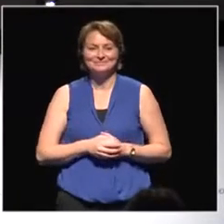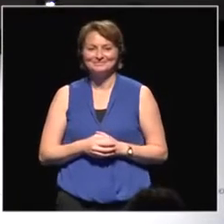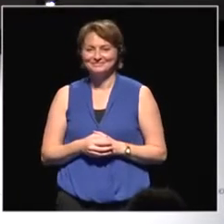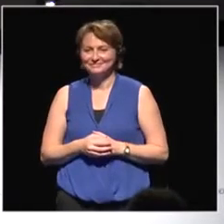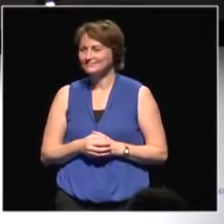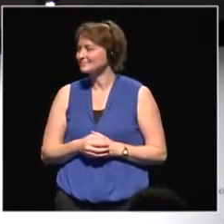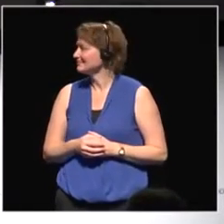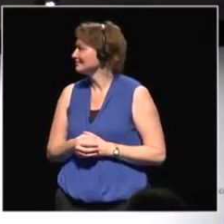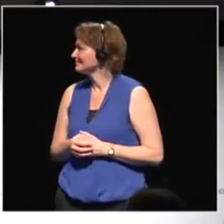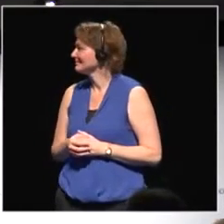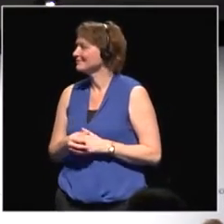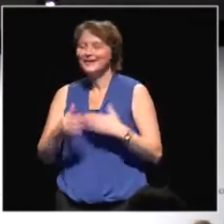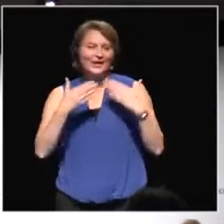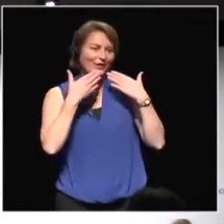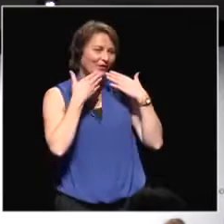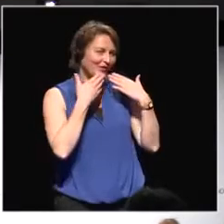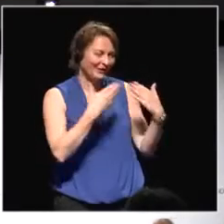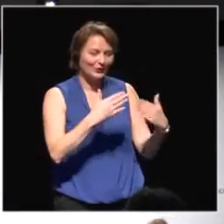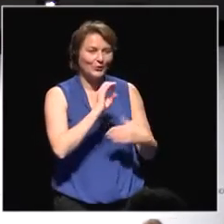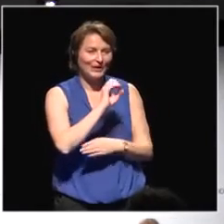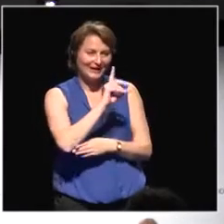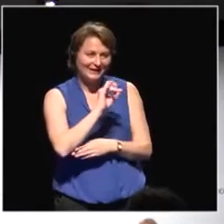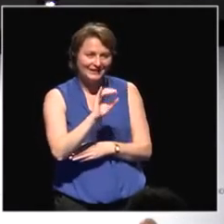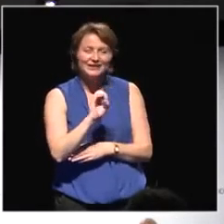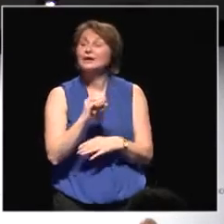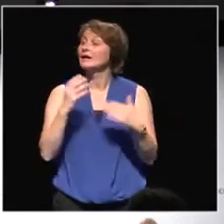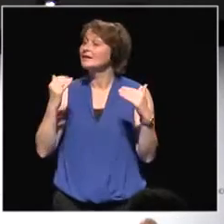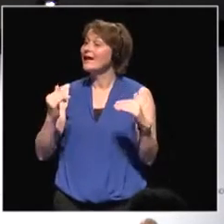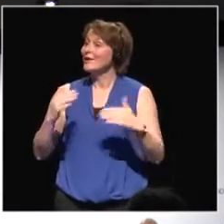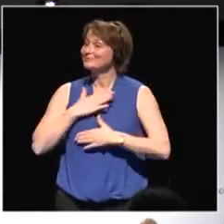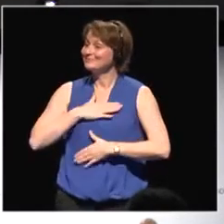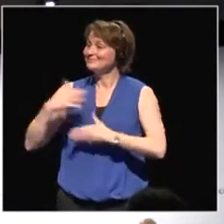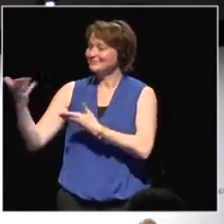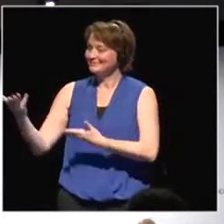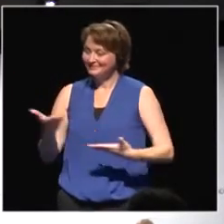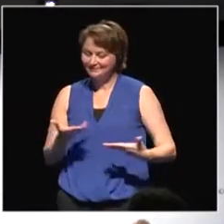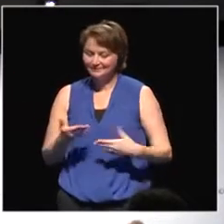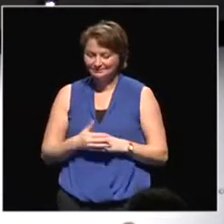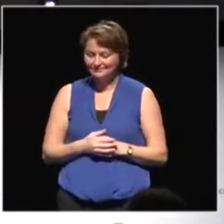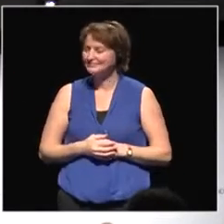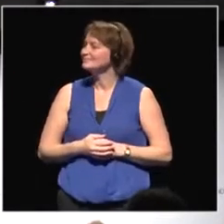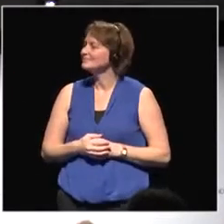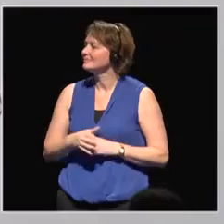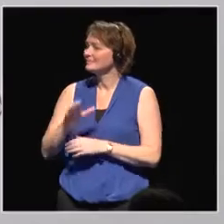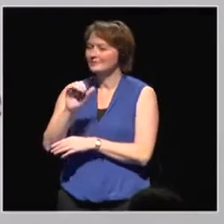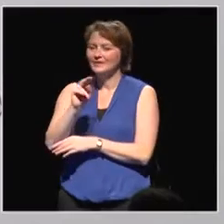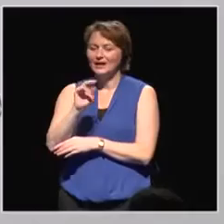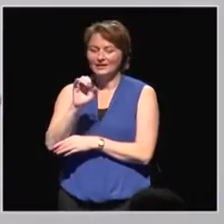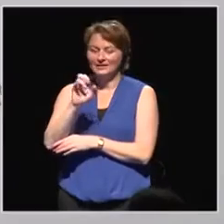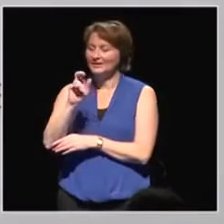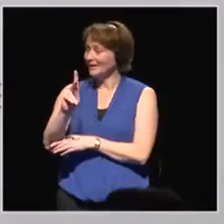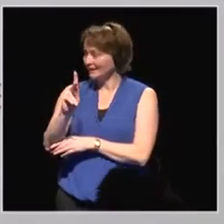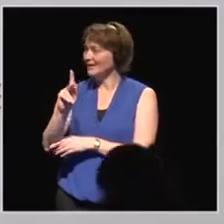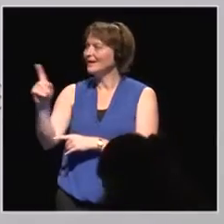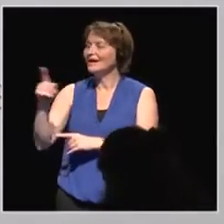Thank you, Eddie, for this intervention. I have now the pleasure to welcome Annick Neff, this mayor of